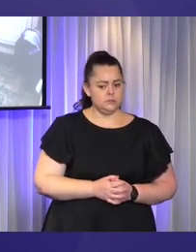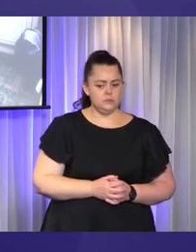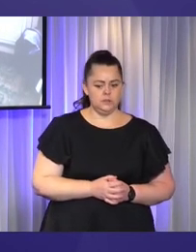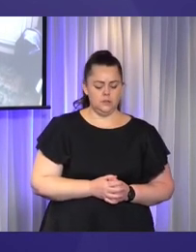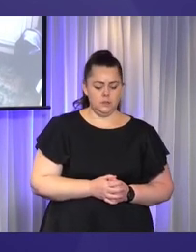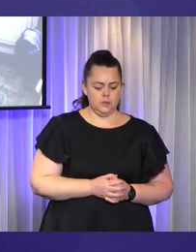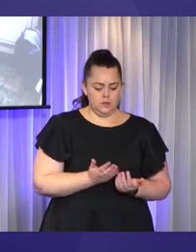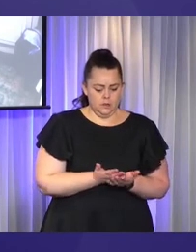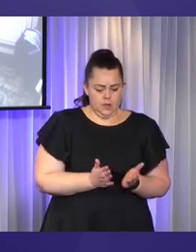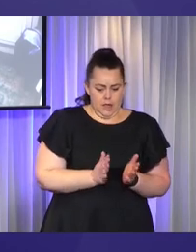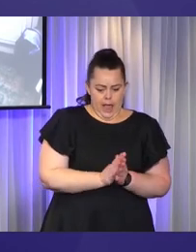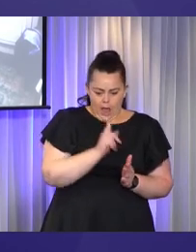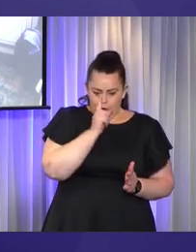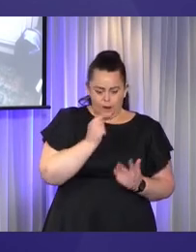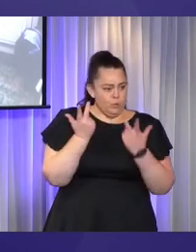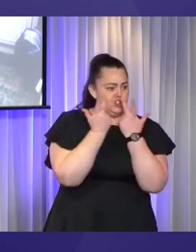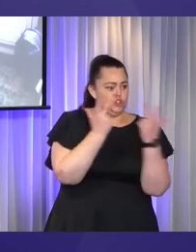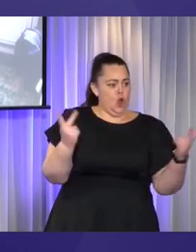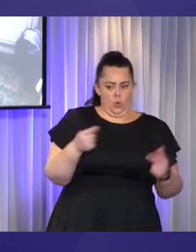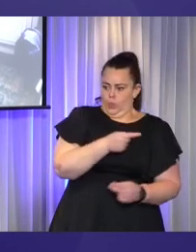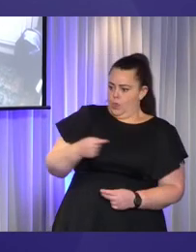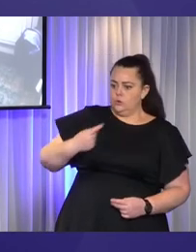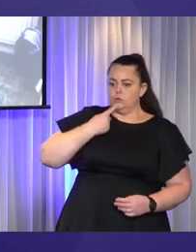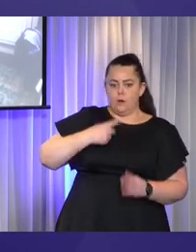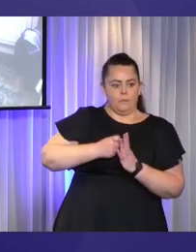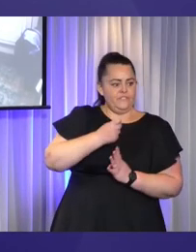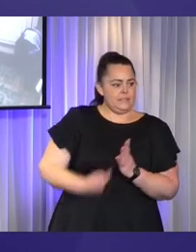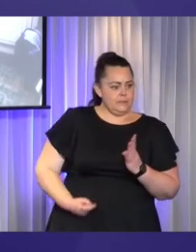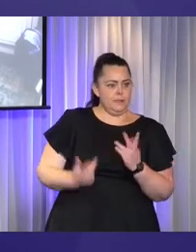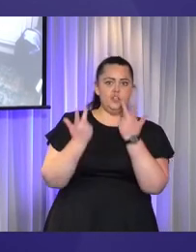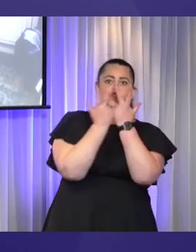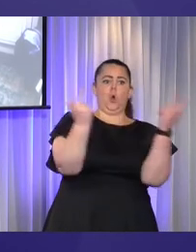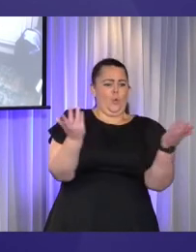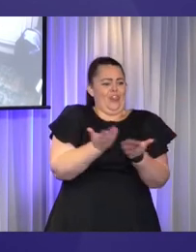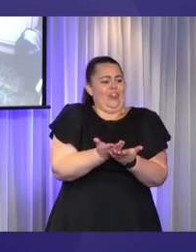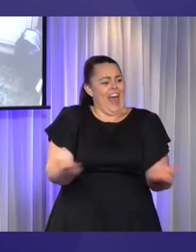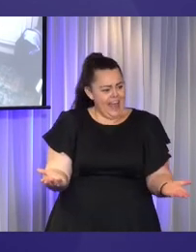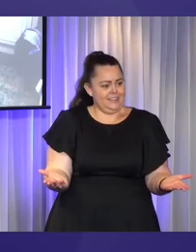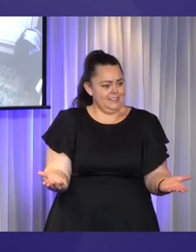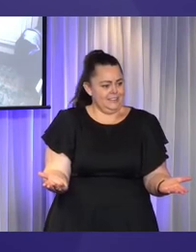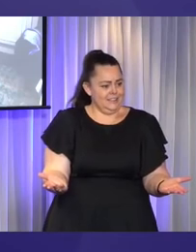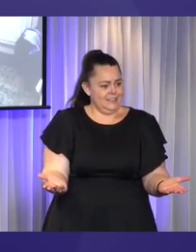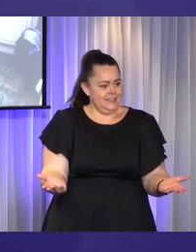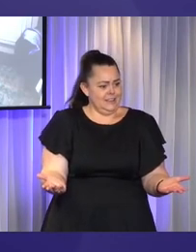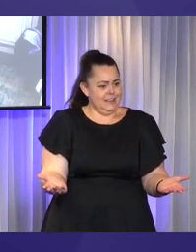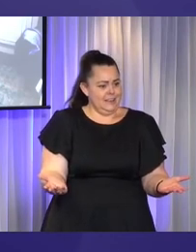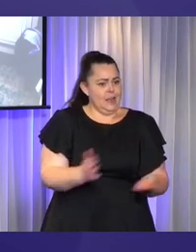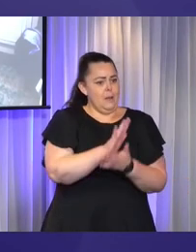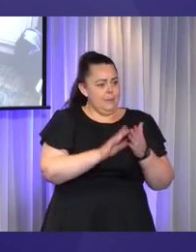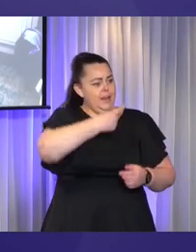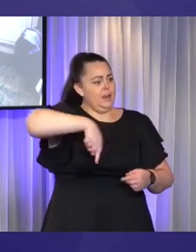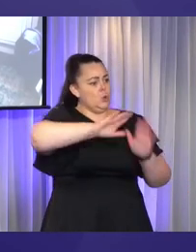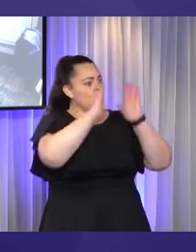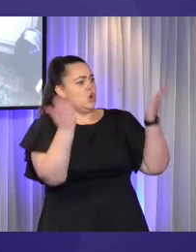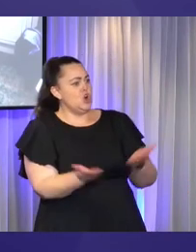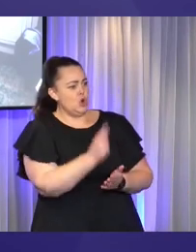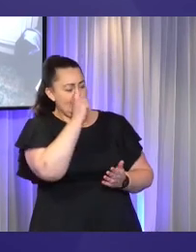disabilities to the forefront so that we can work towards supporting an ex-generation? So I'm not sure